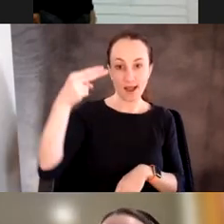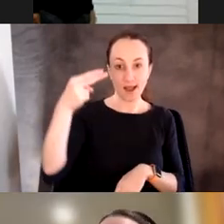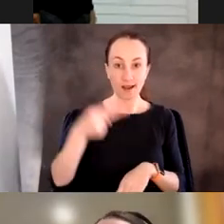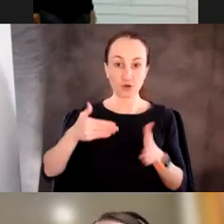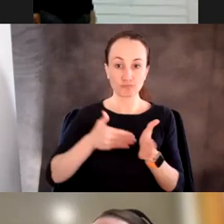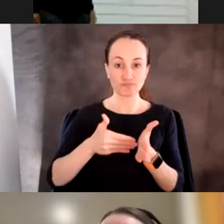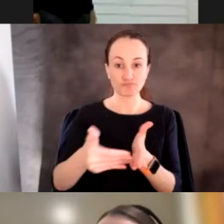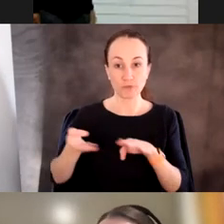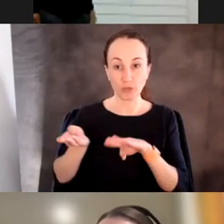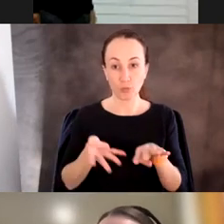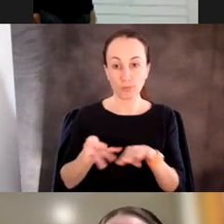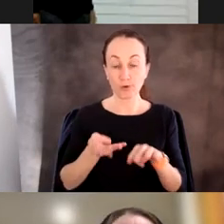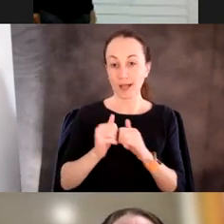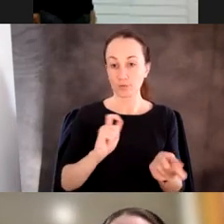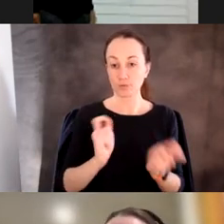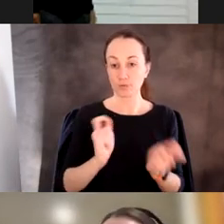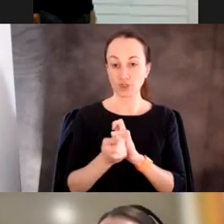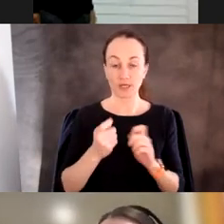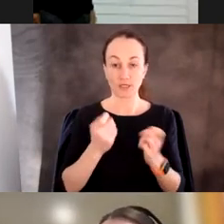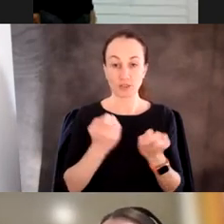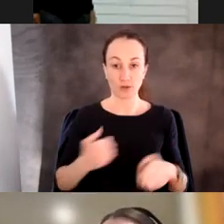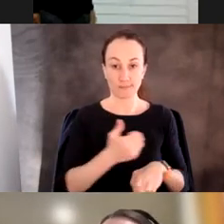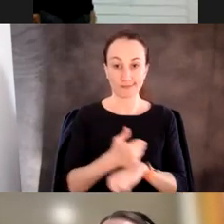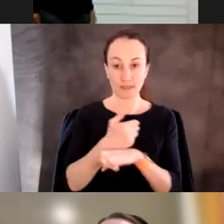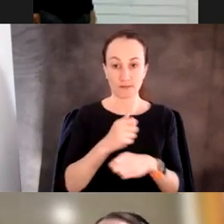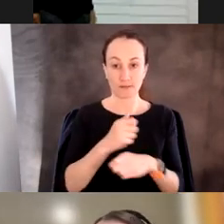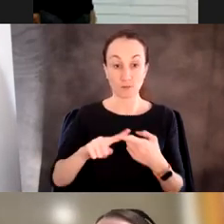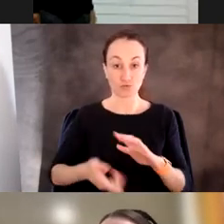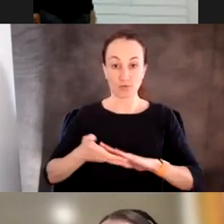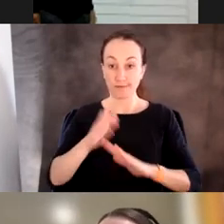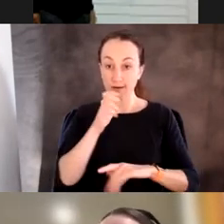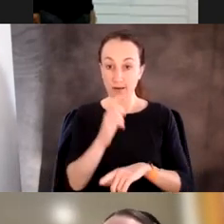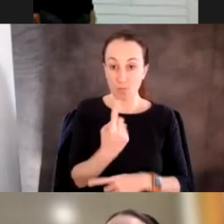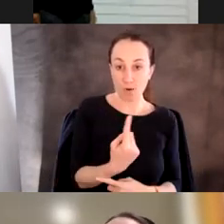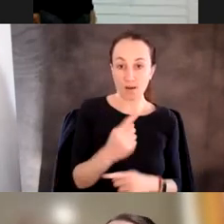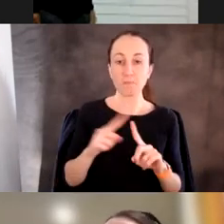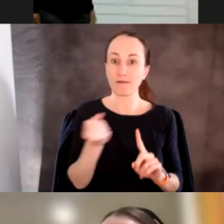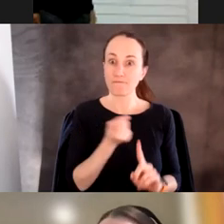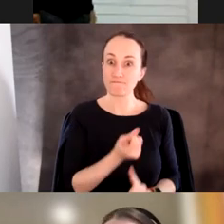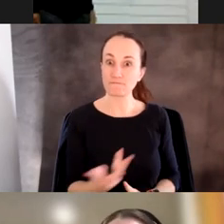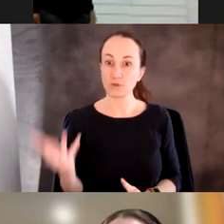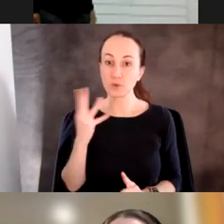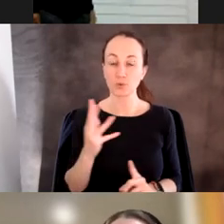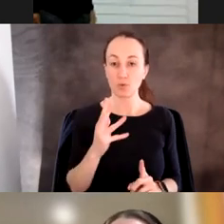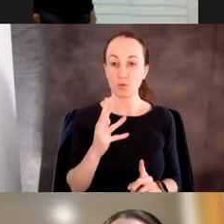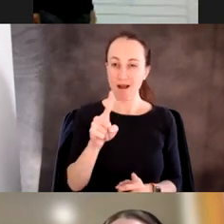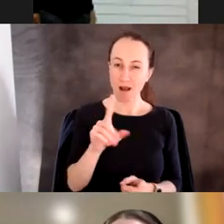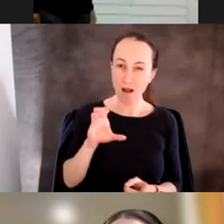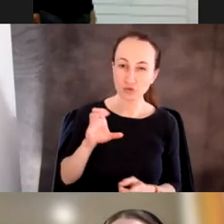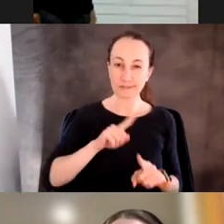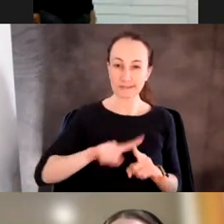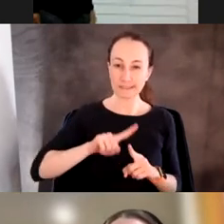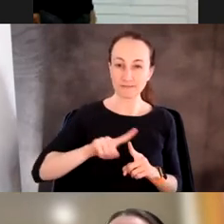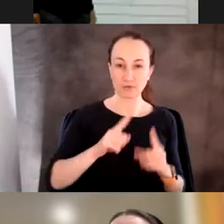How could we change this equipment setup to enable us to run not a few, but rather hundreds of independent